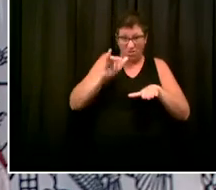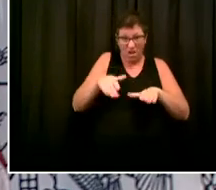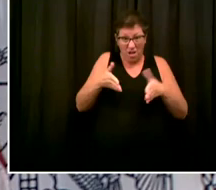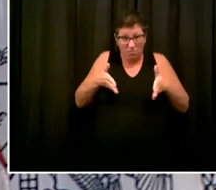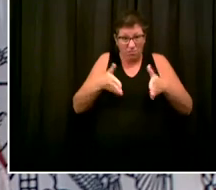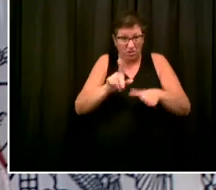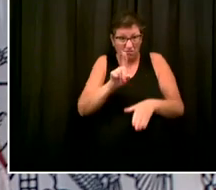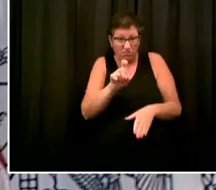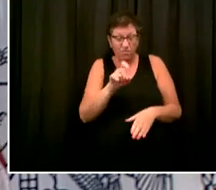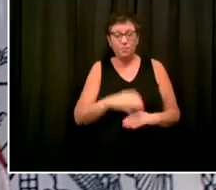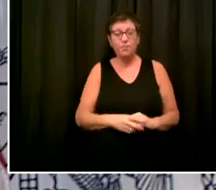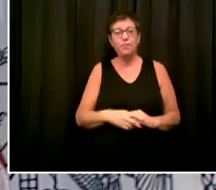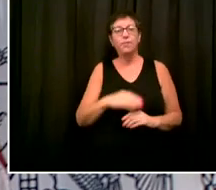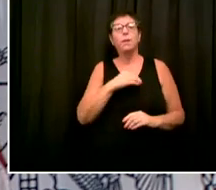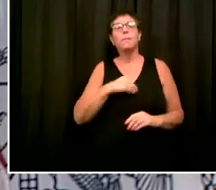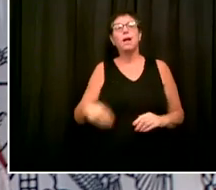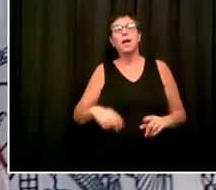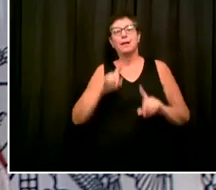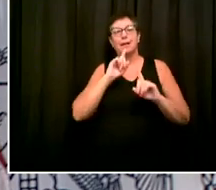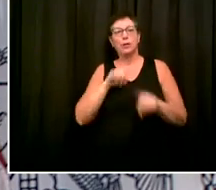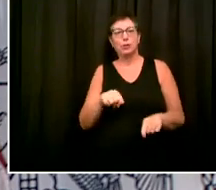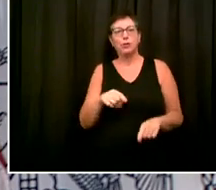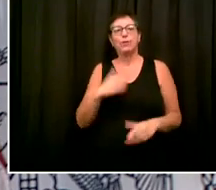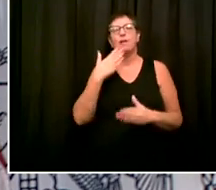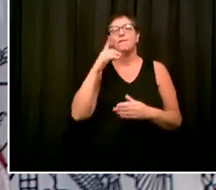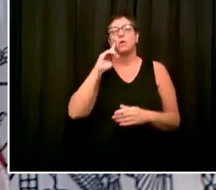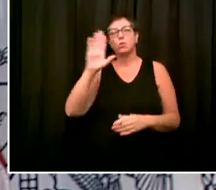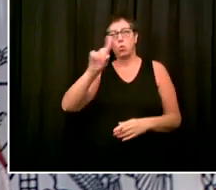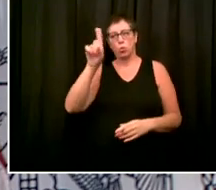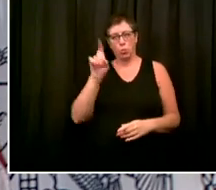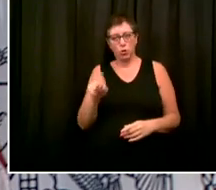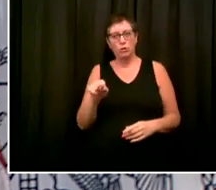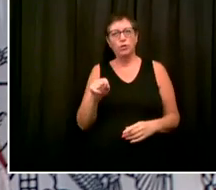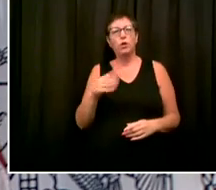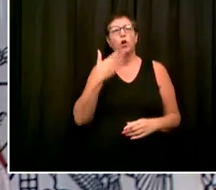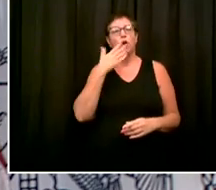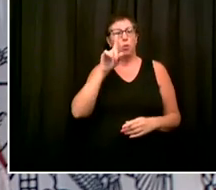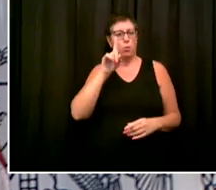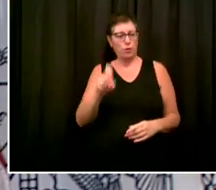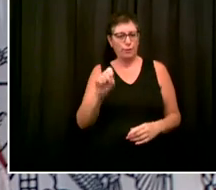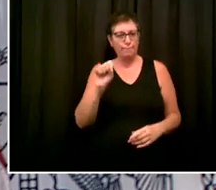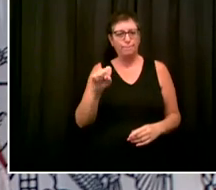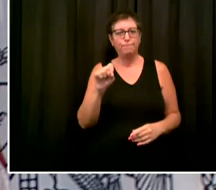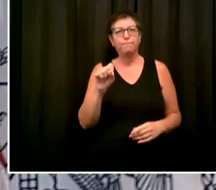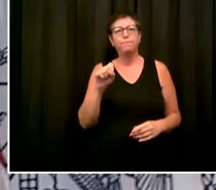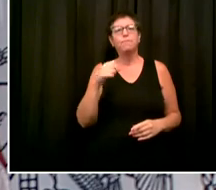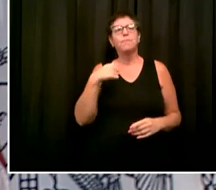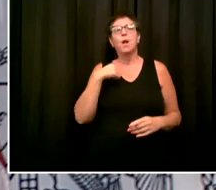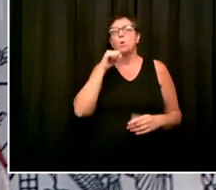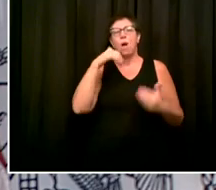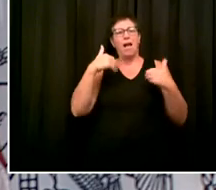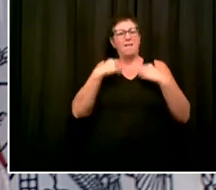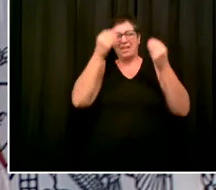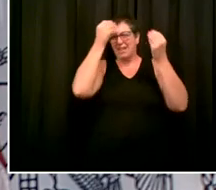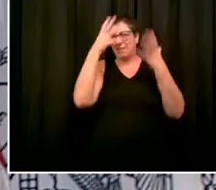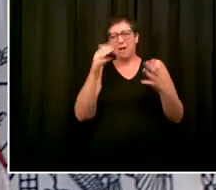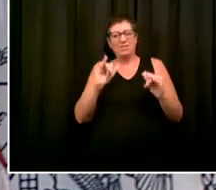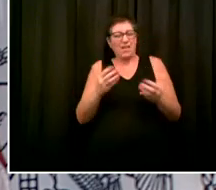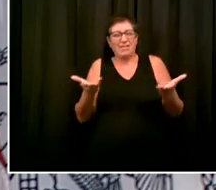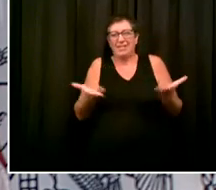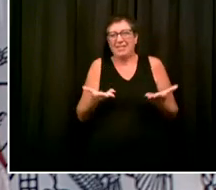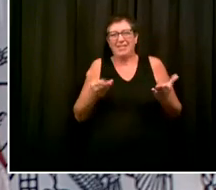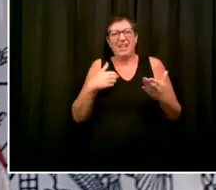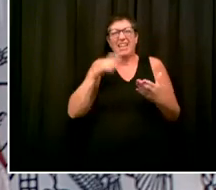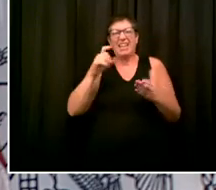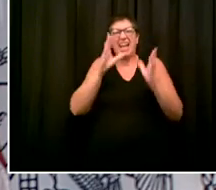Thank you for the question. It's a good question. I've got to get an update from Department of Buildings. I know they put a lot of work in to address. They have